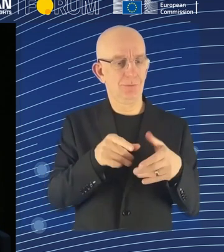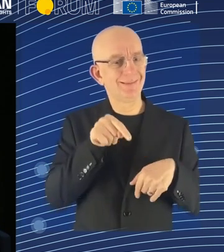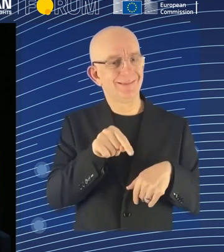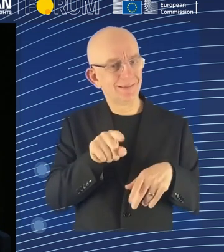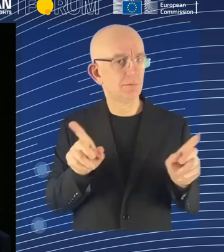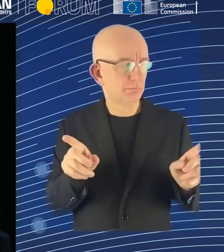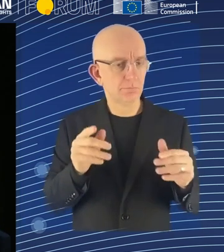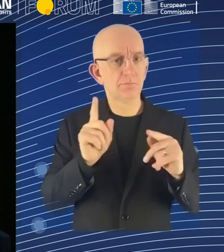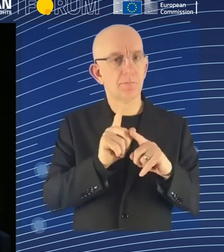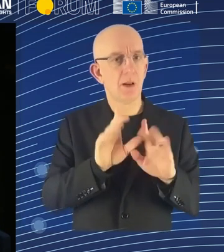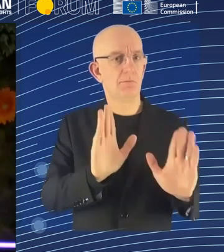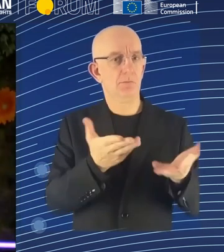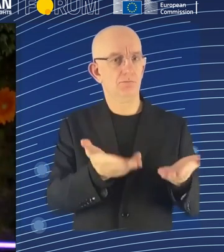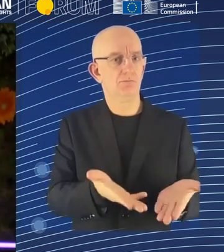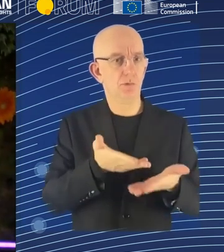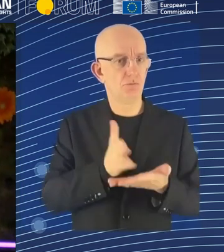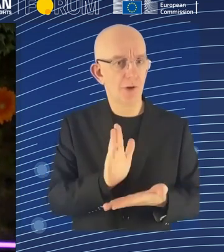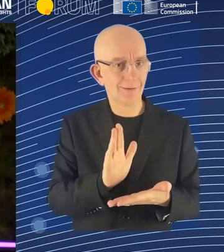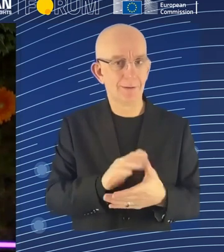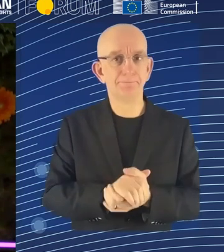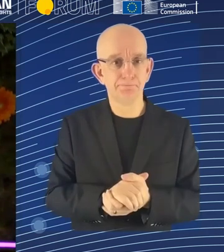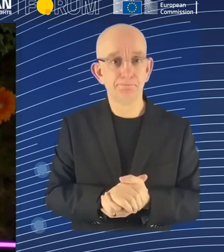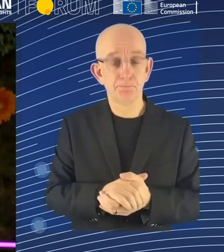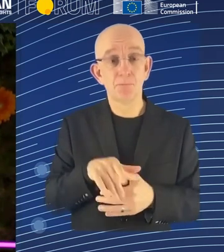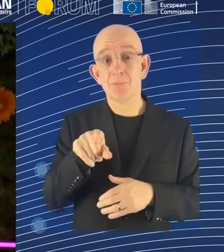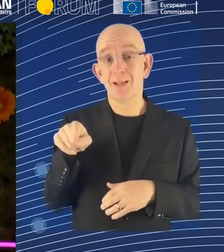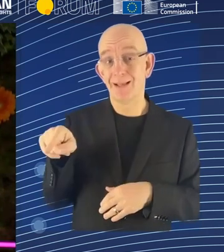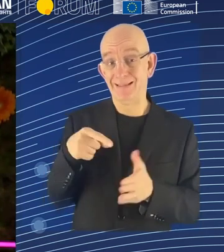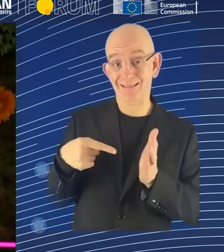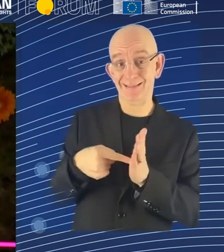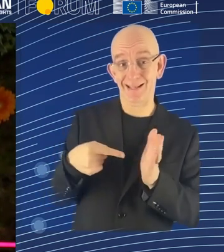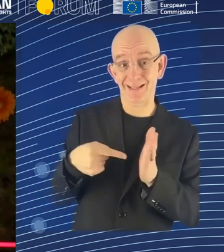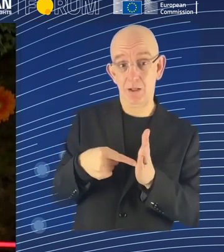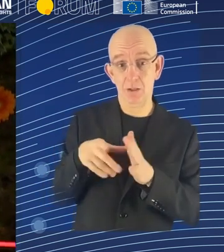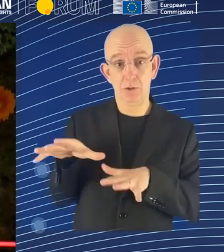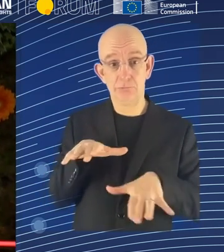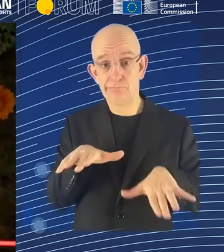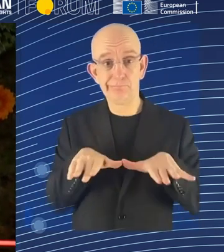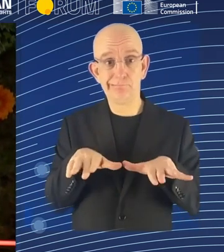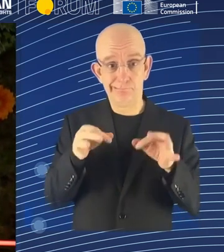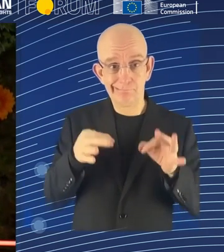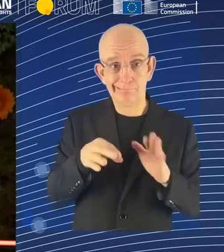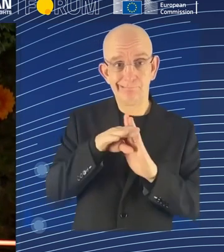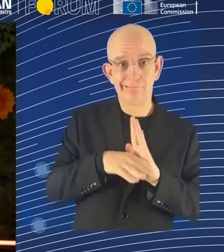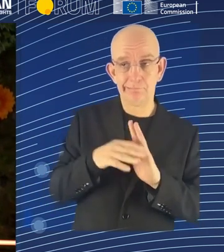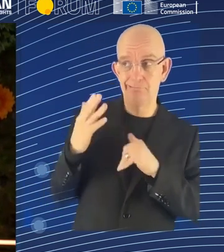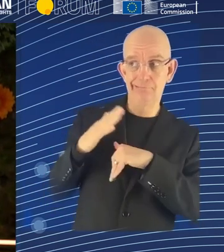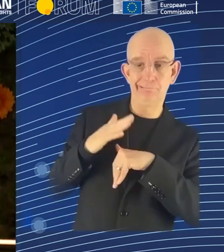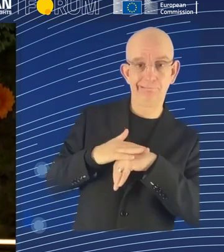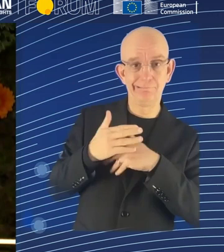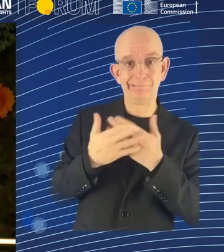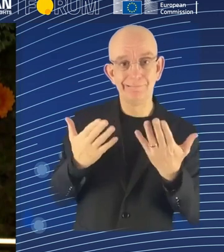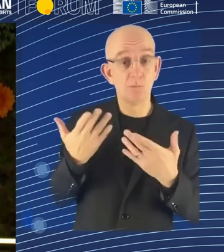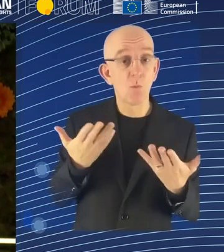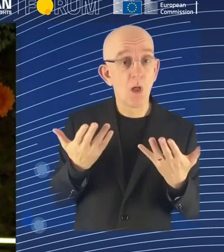determinism. There's no such thing as the future of work, how these technologies are deployed. It's very much after our choice. And I think today